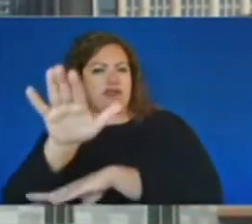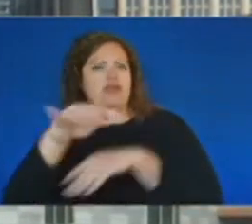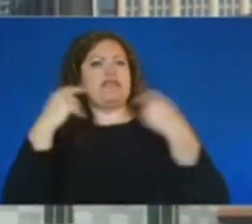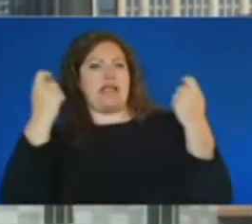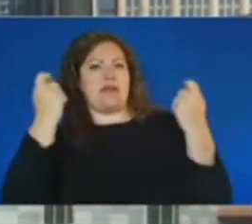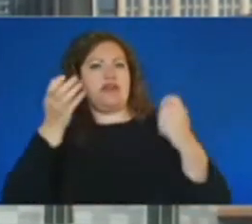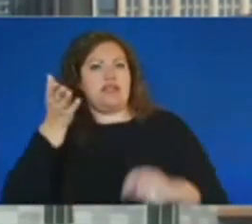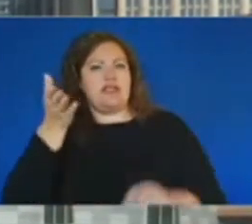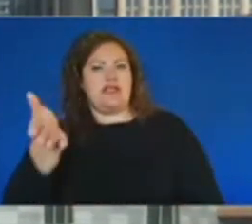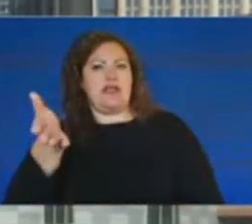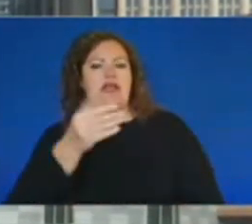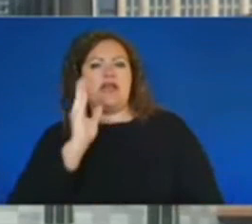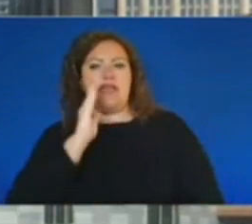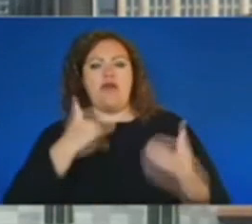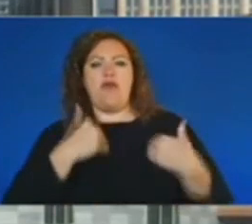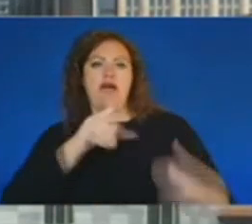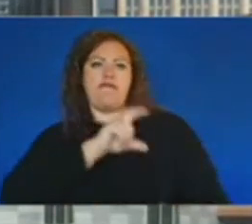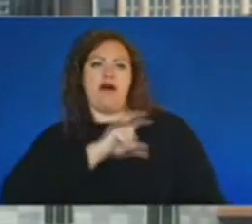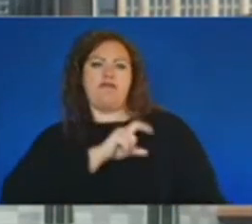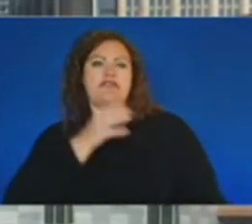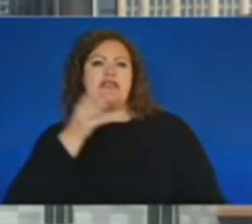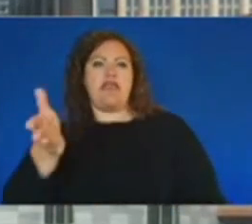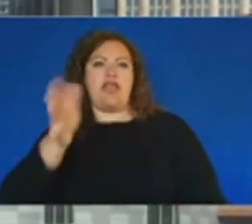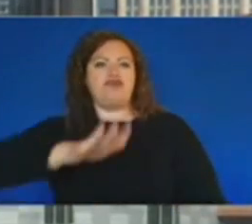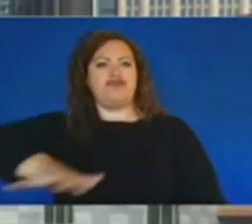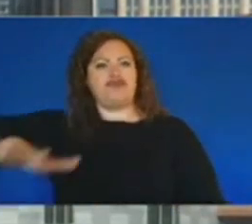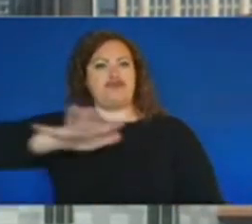officers there in and around that event.